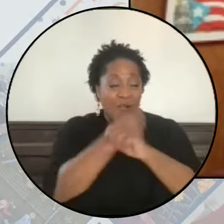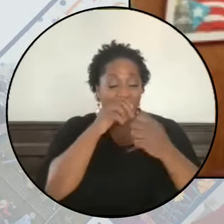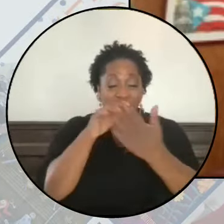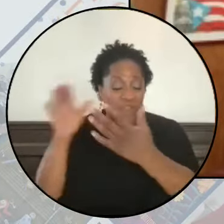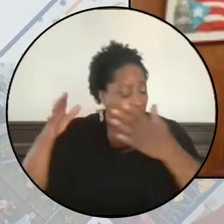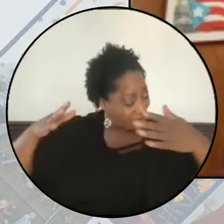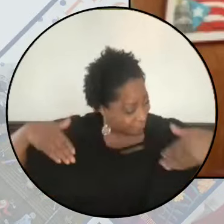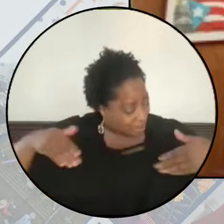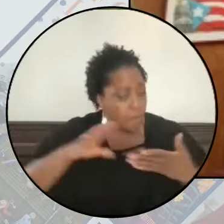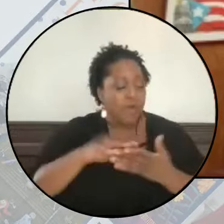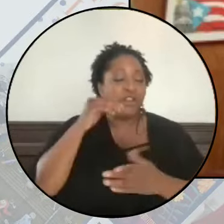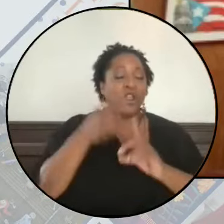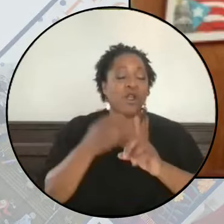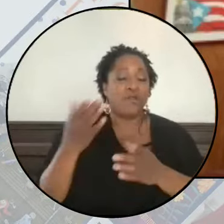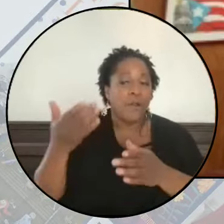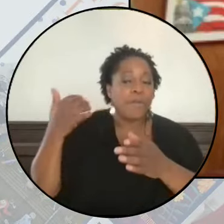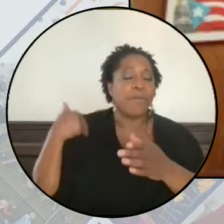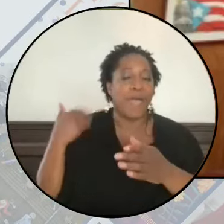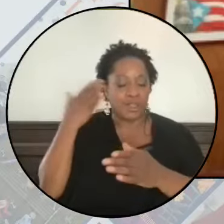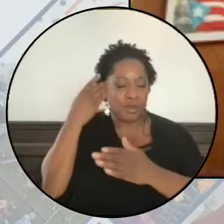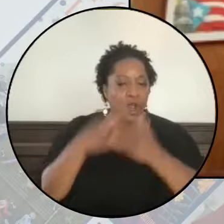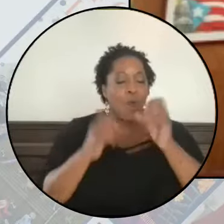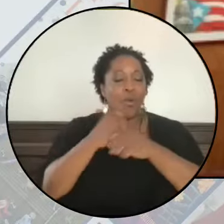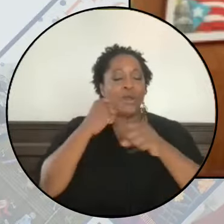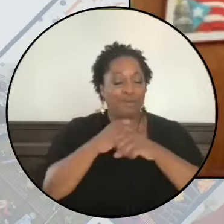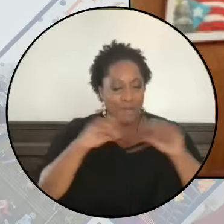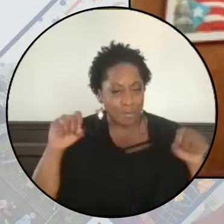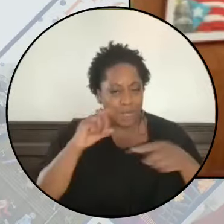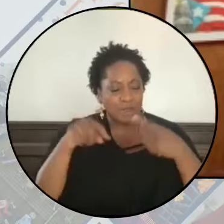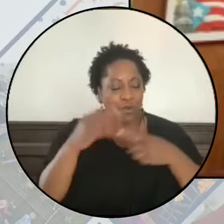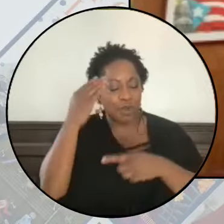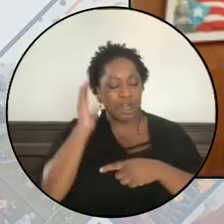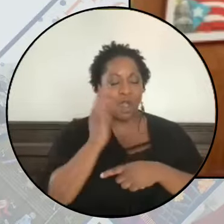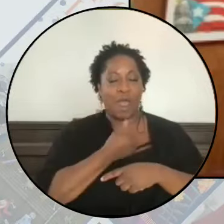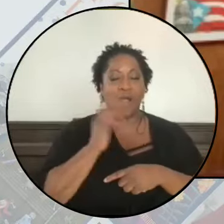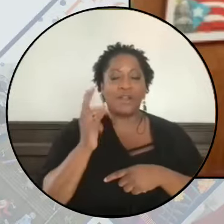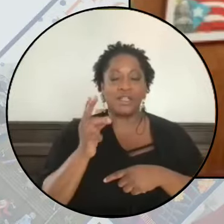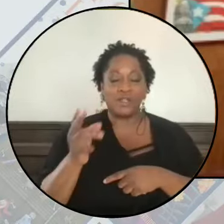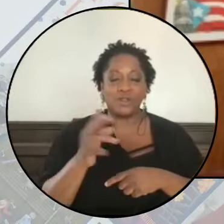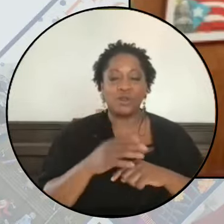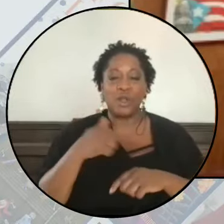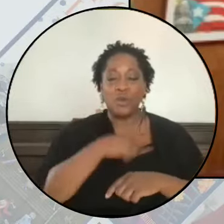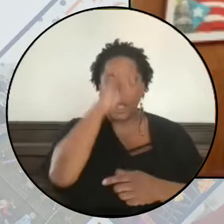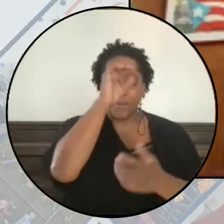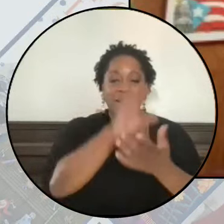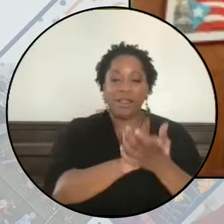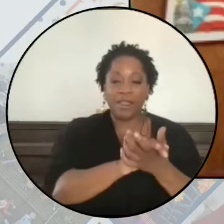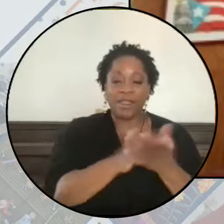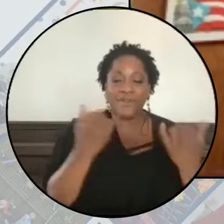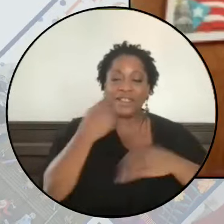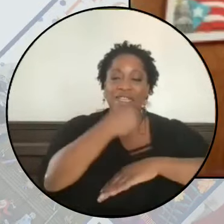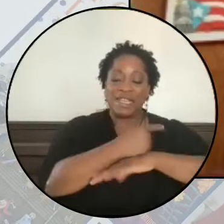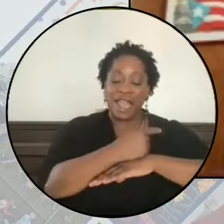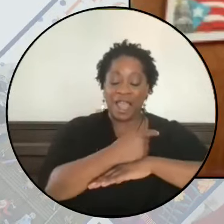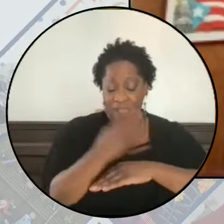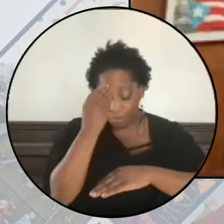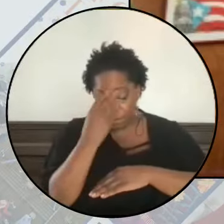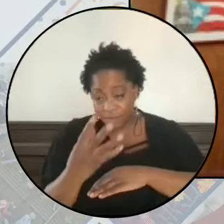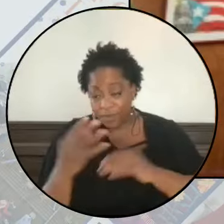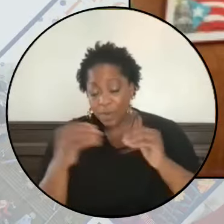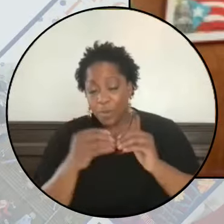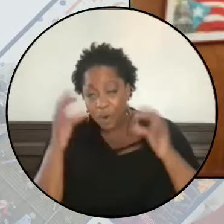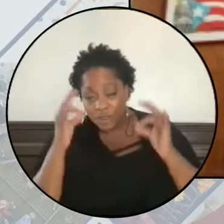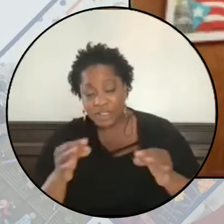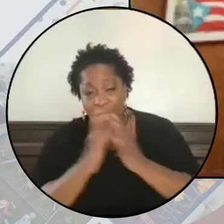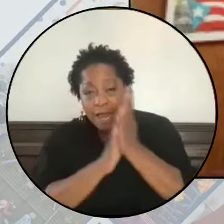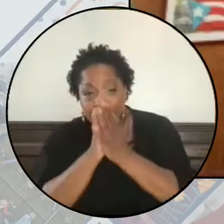but we have learned from the past and we know what's made possible when we know our history. And we believe today, and I can say this more